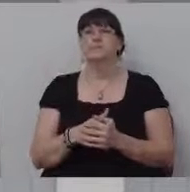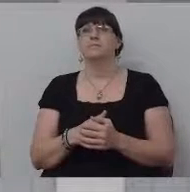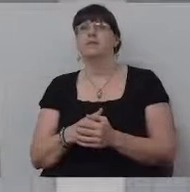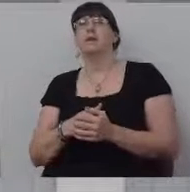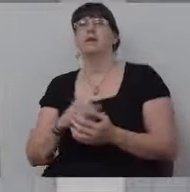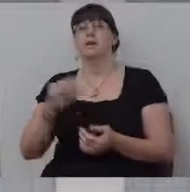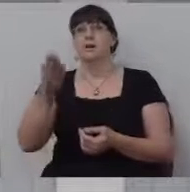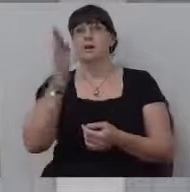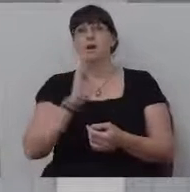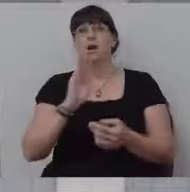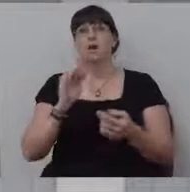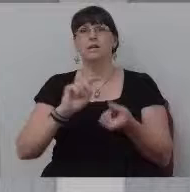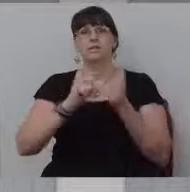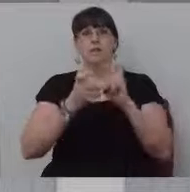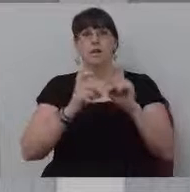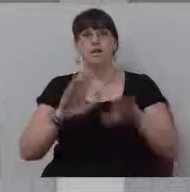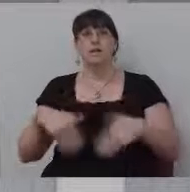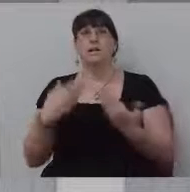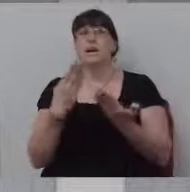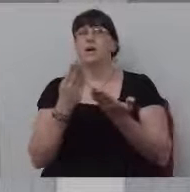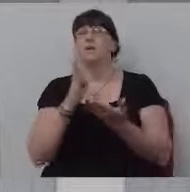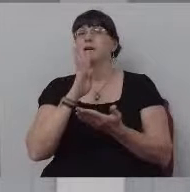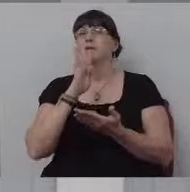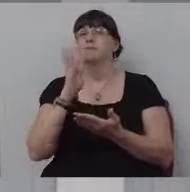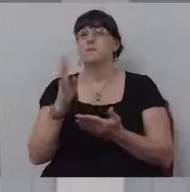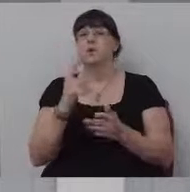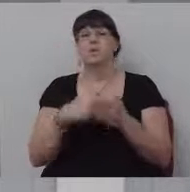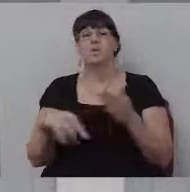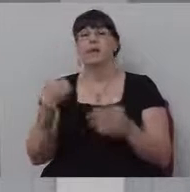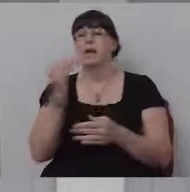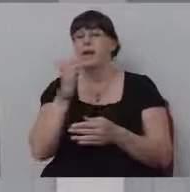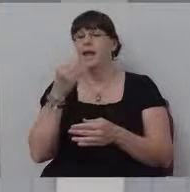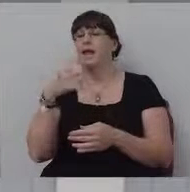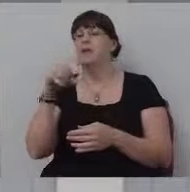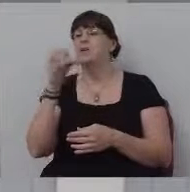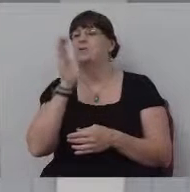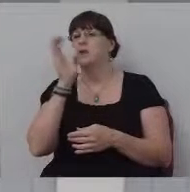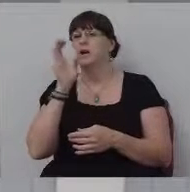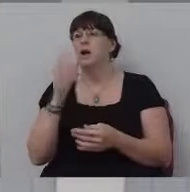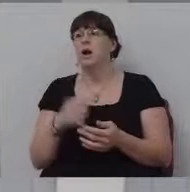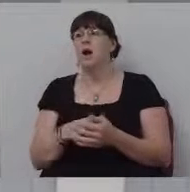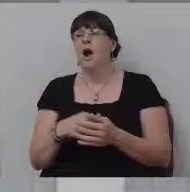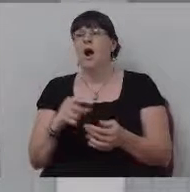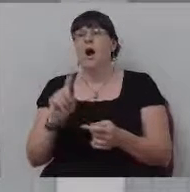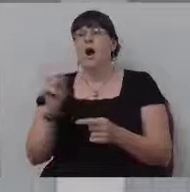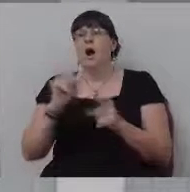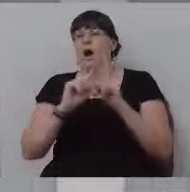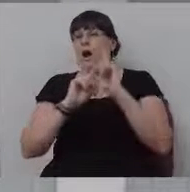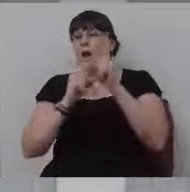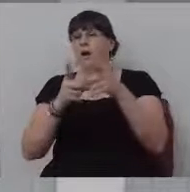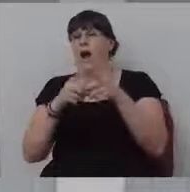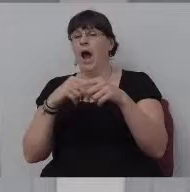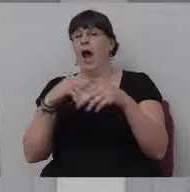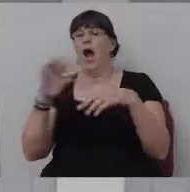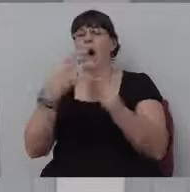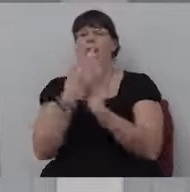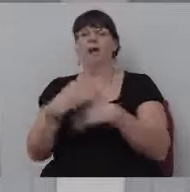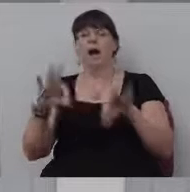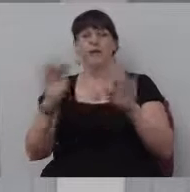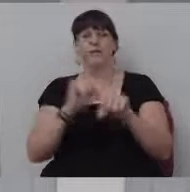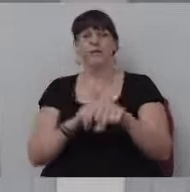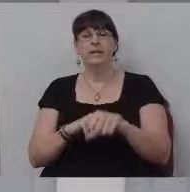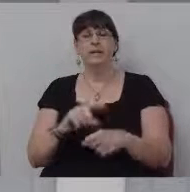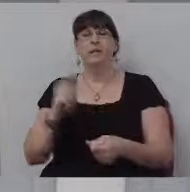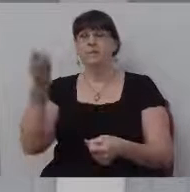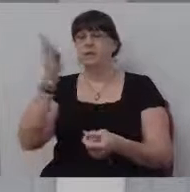quickly. God changed how I spoke, and God changed what I ate and drank, and God changed where I went on my free time, and God changed my